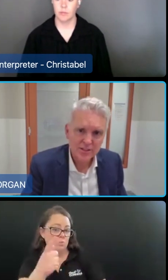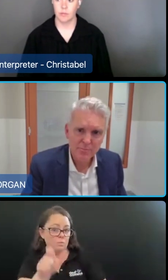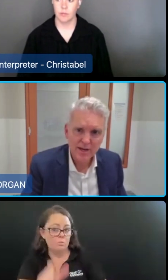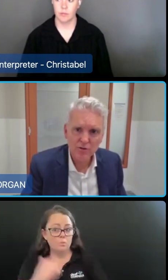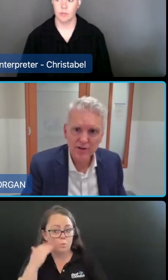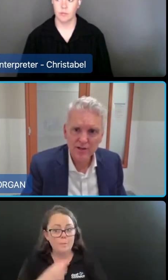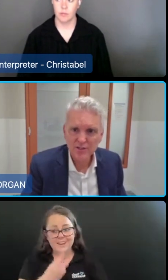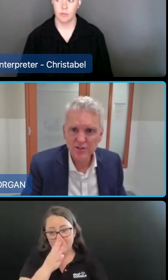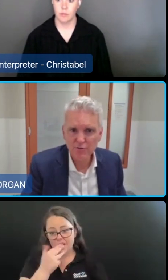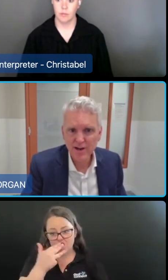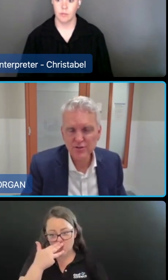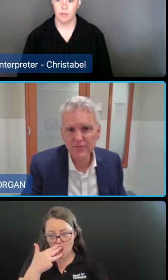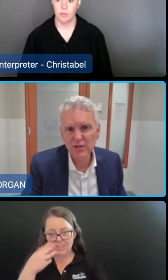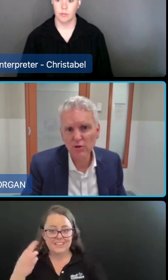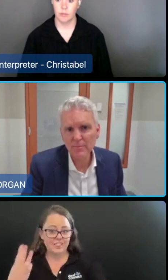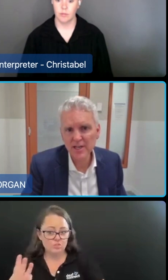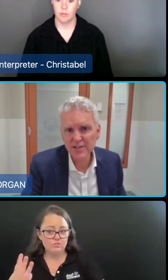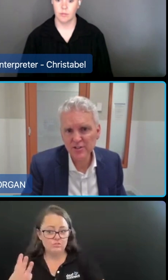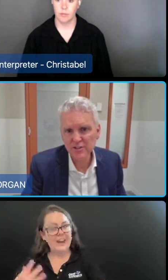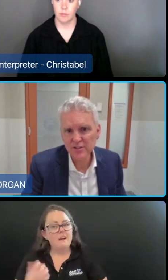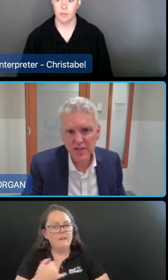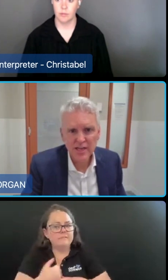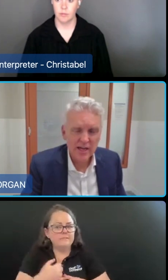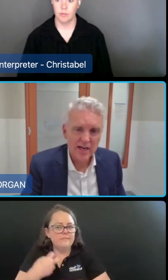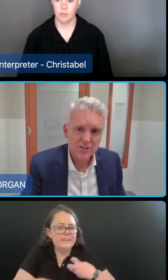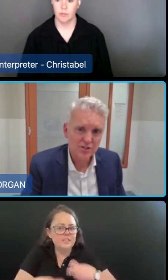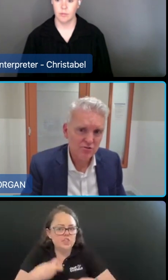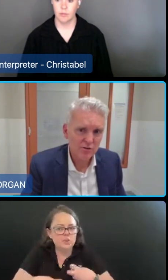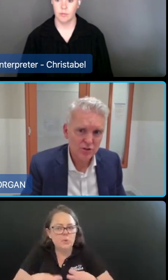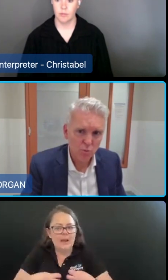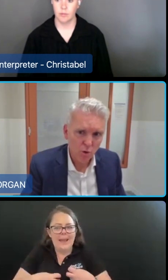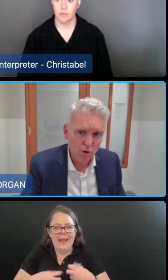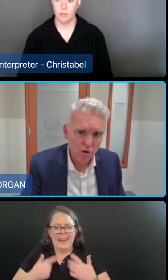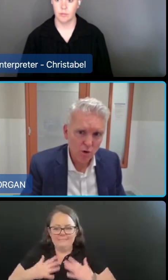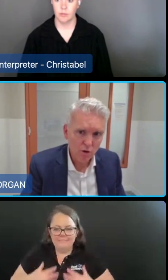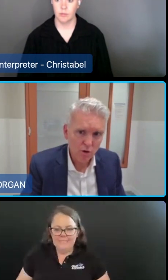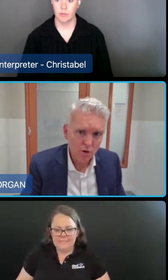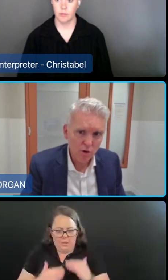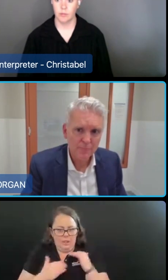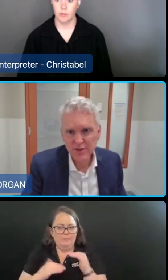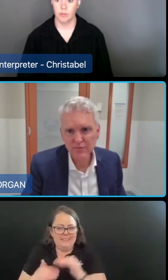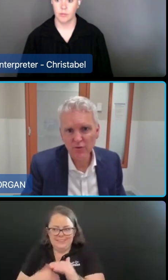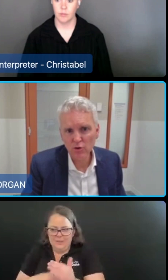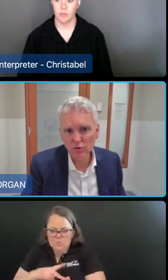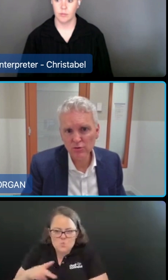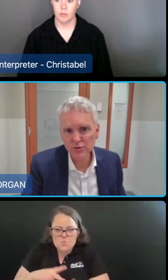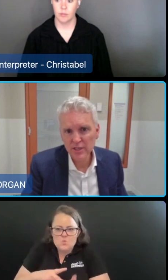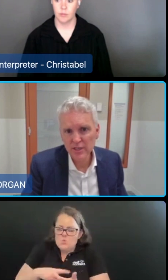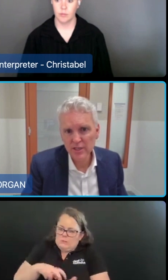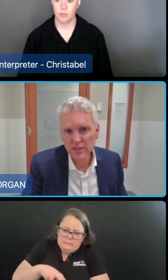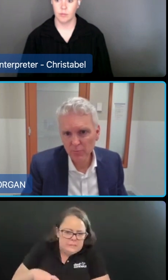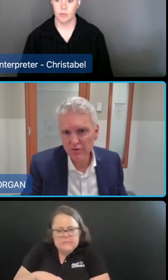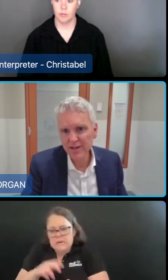has some medical conditions and a range of physical limitations. She struggles to walk, has had some recent falls,